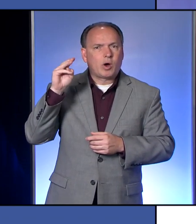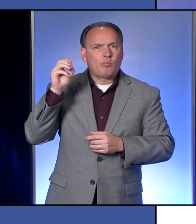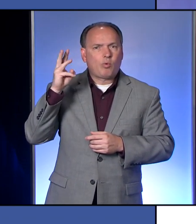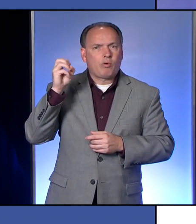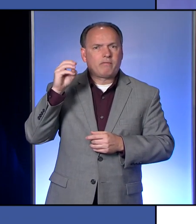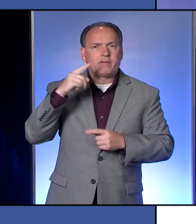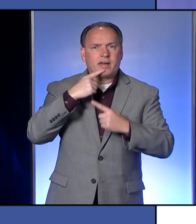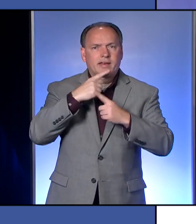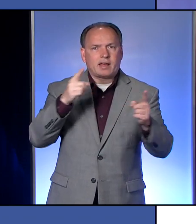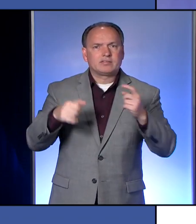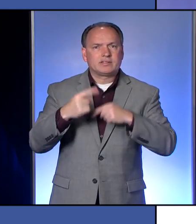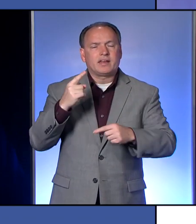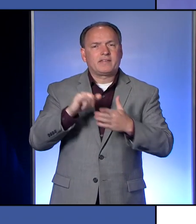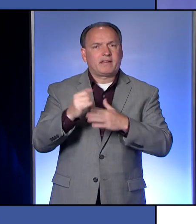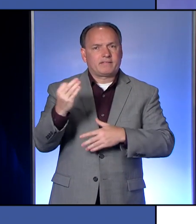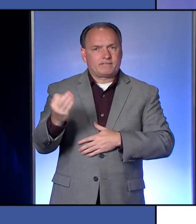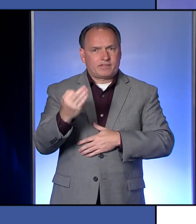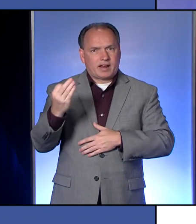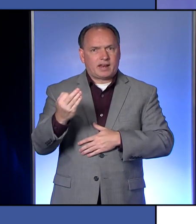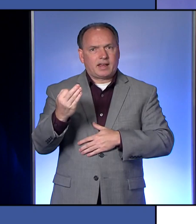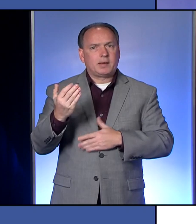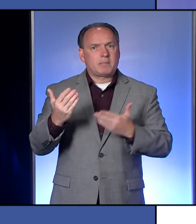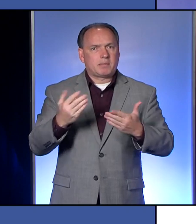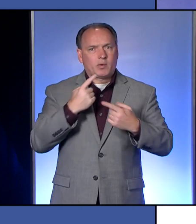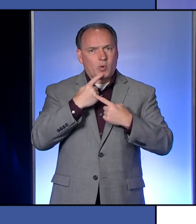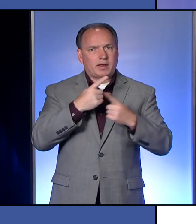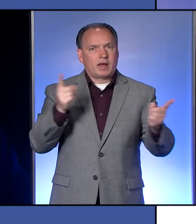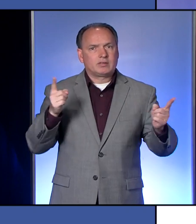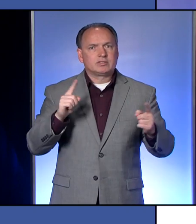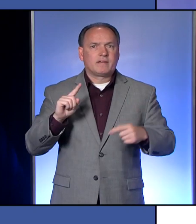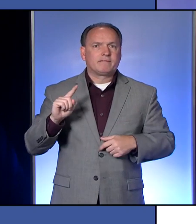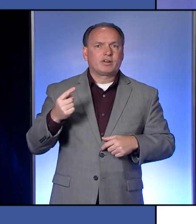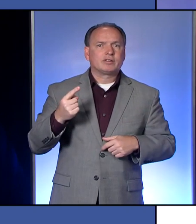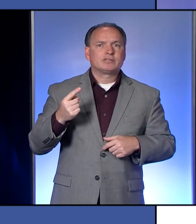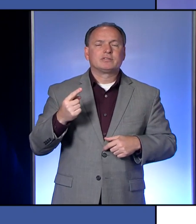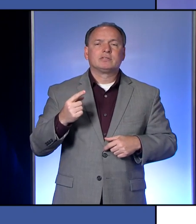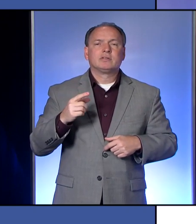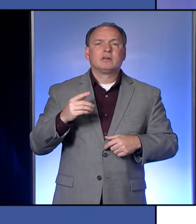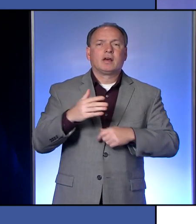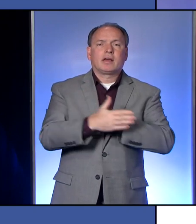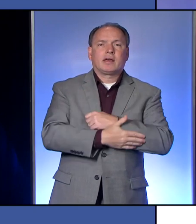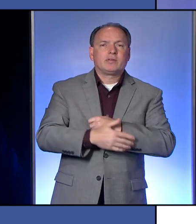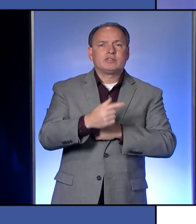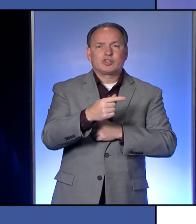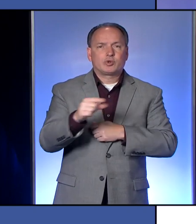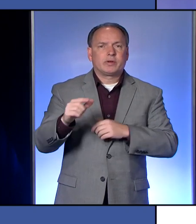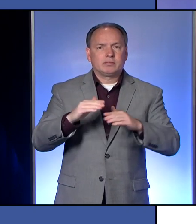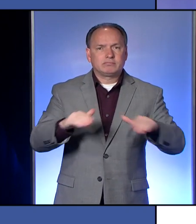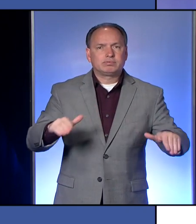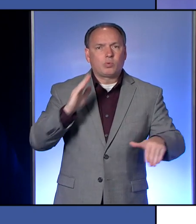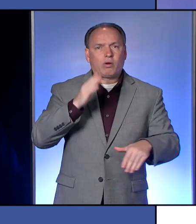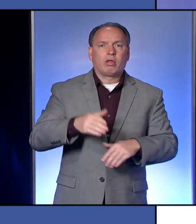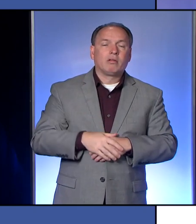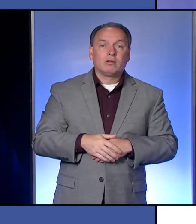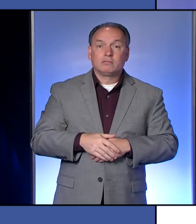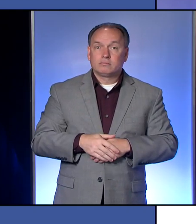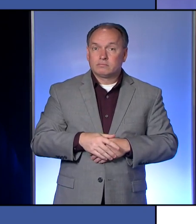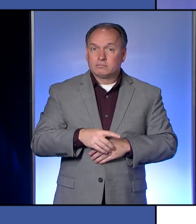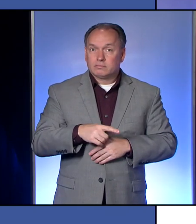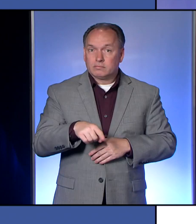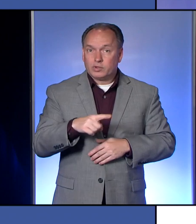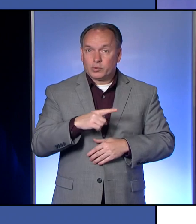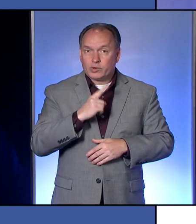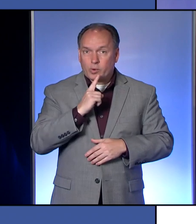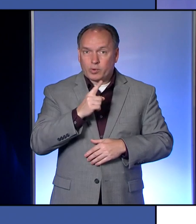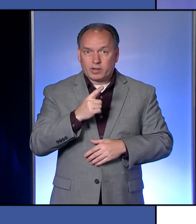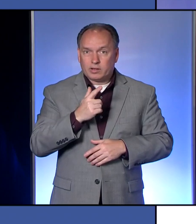today that Friday could be the day he announces the first counties to move into the green phase. Of course, you know, you're not really